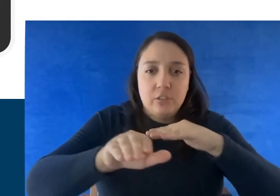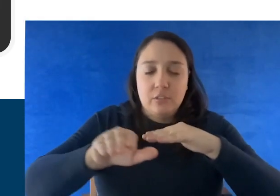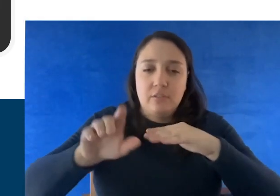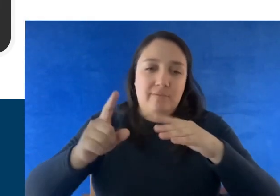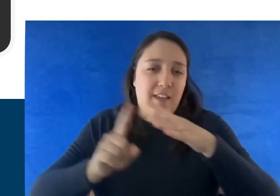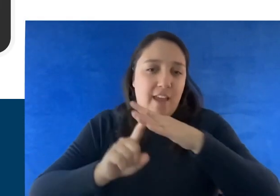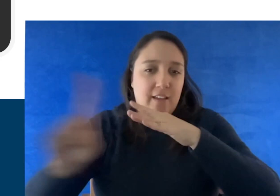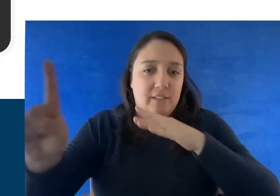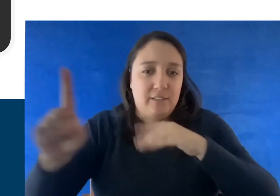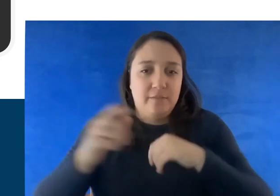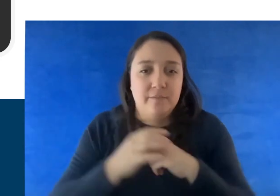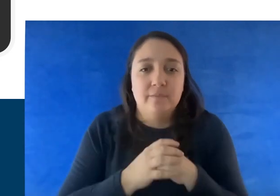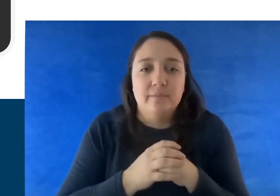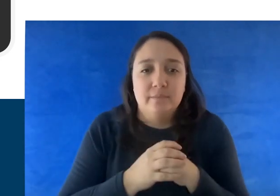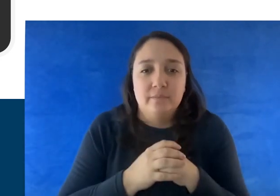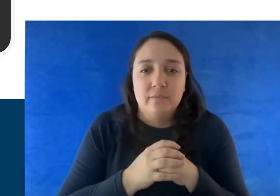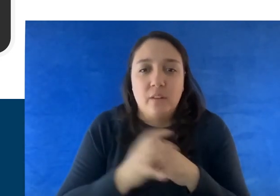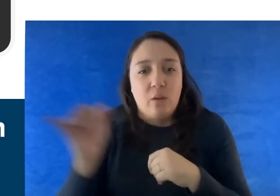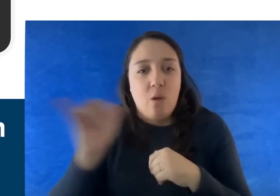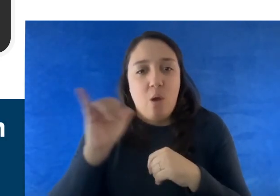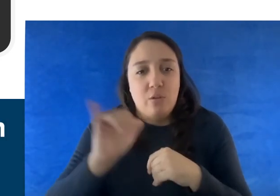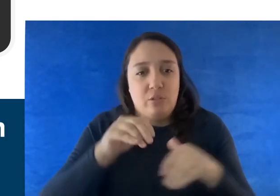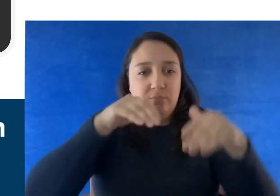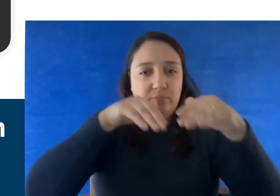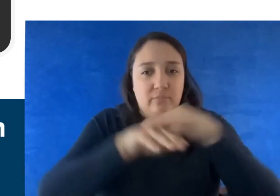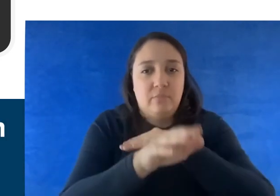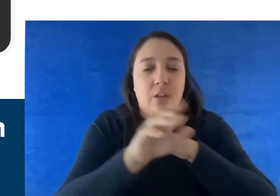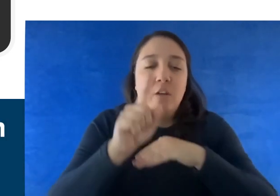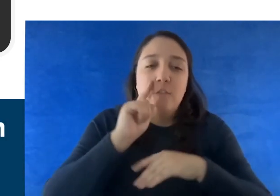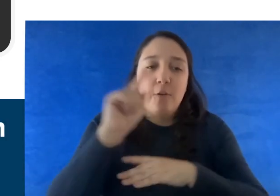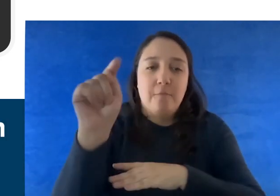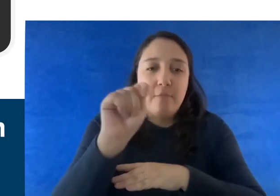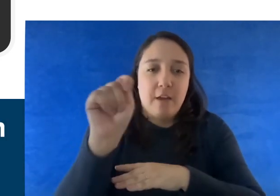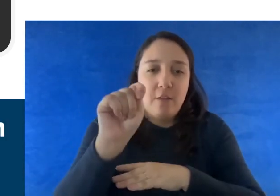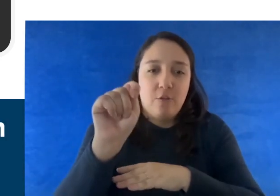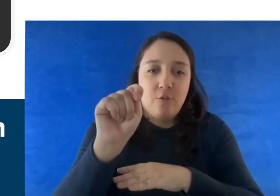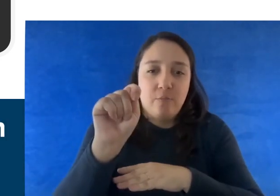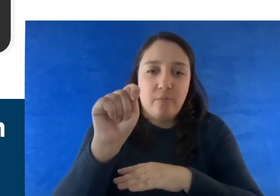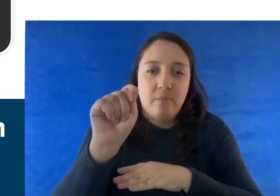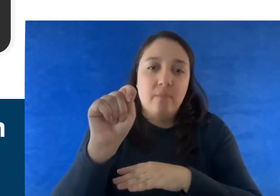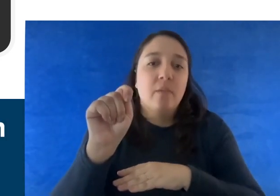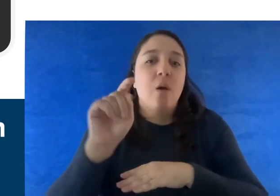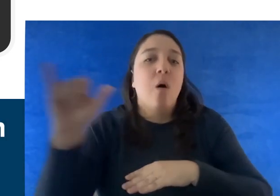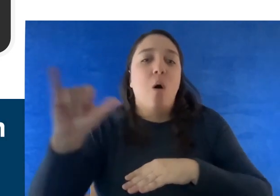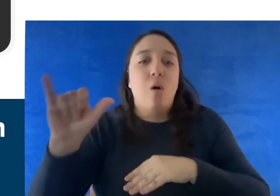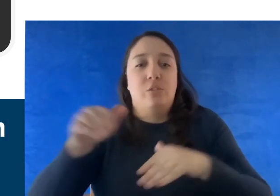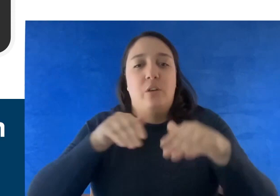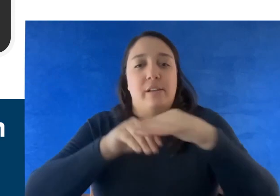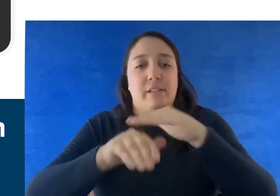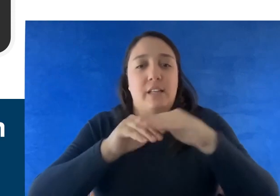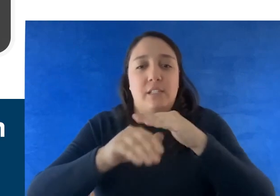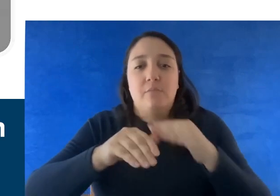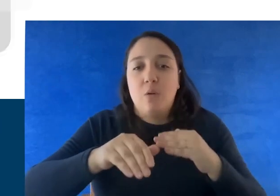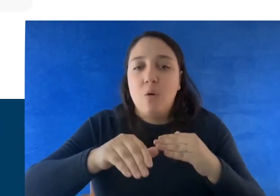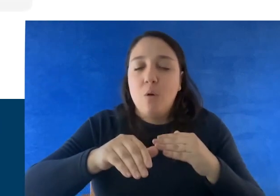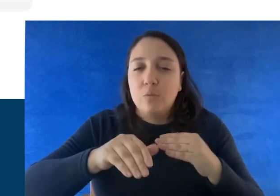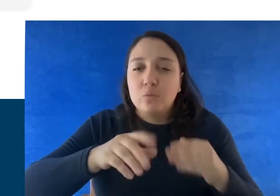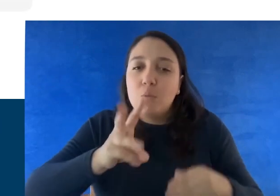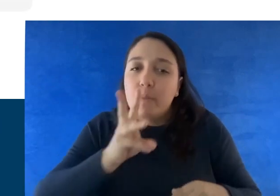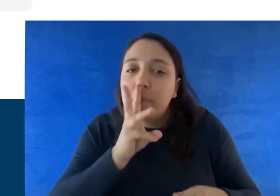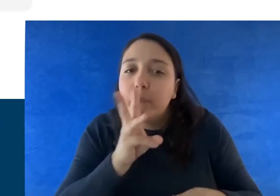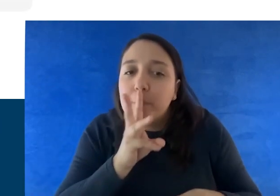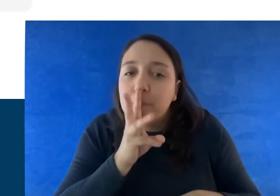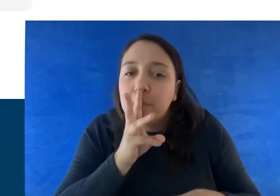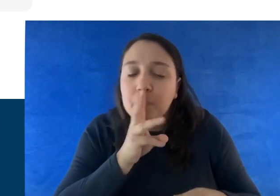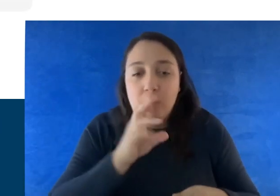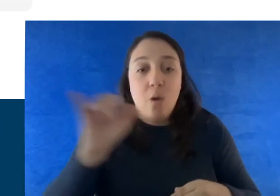Directions to restrooms with accessible stalls should be provided as well as the location of accessible drinking fountains. Exits